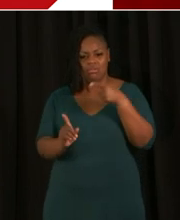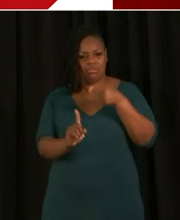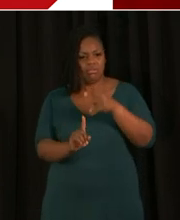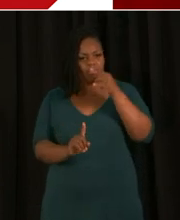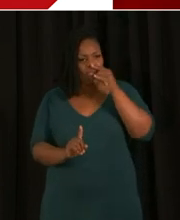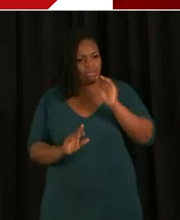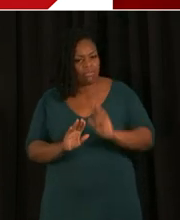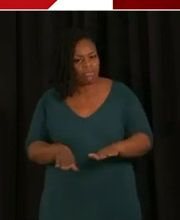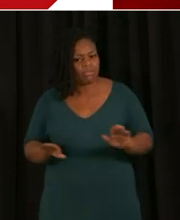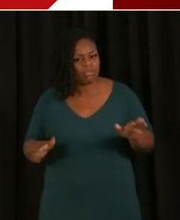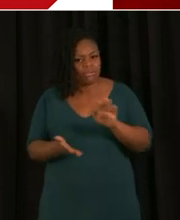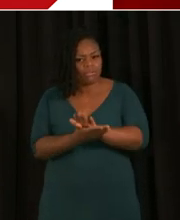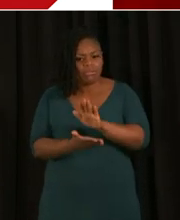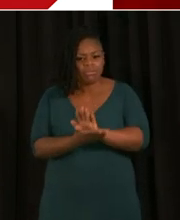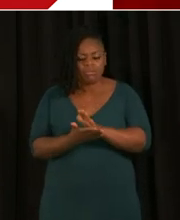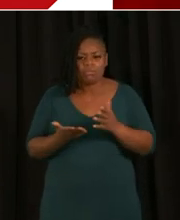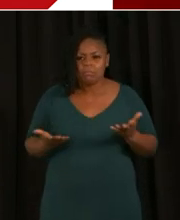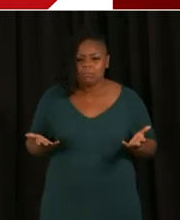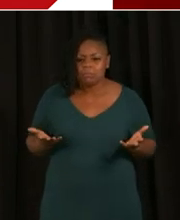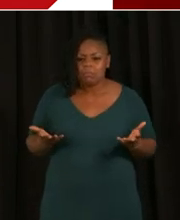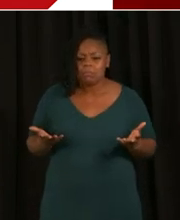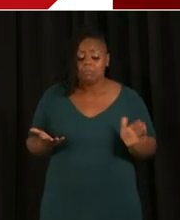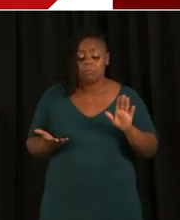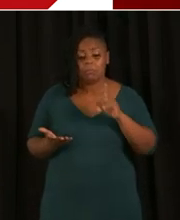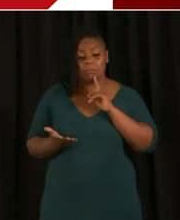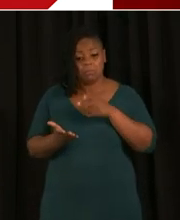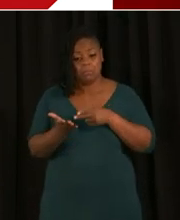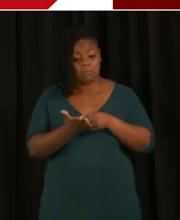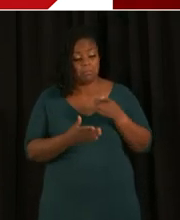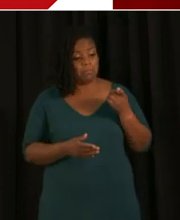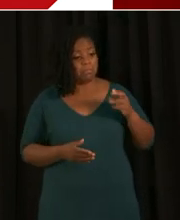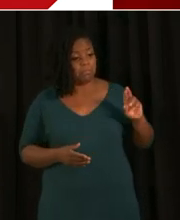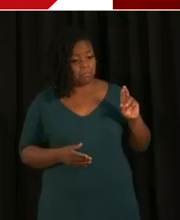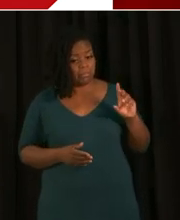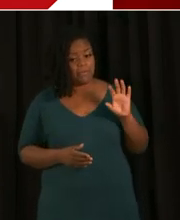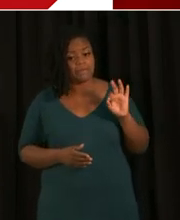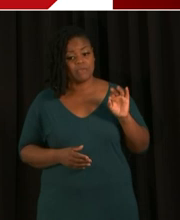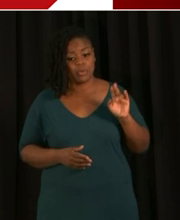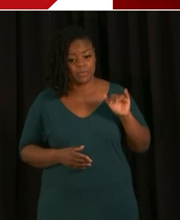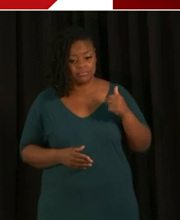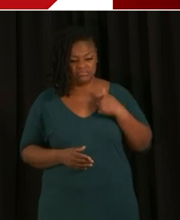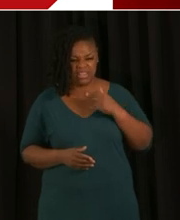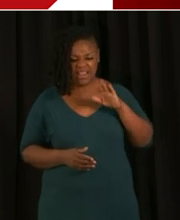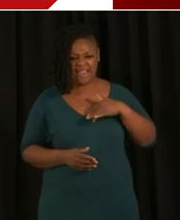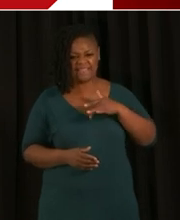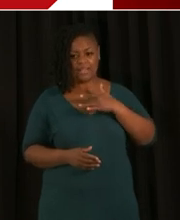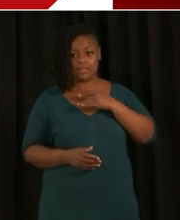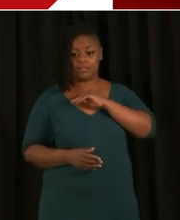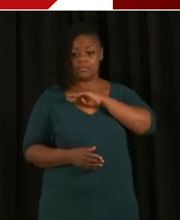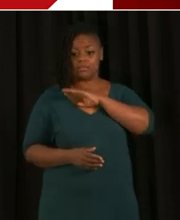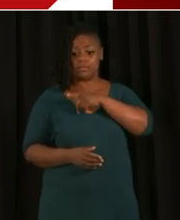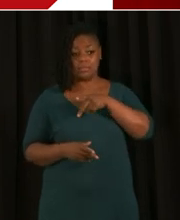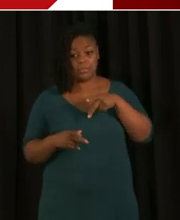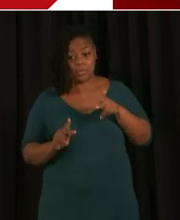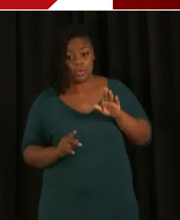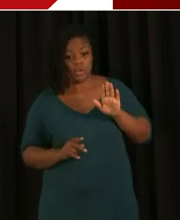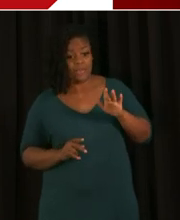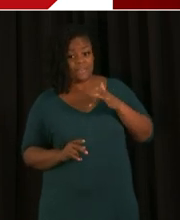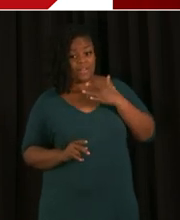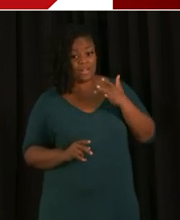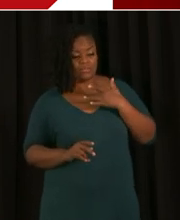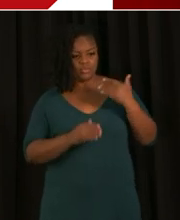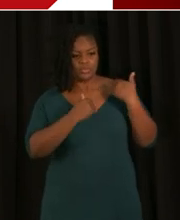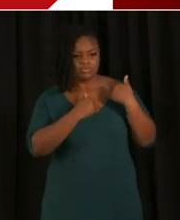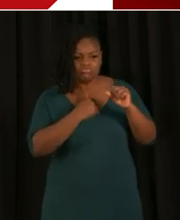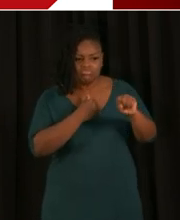Dr. Ferebee, that she's letting you take the hits. So, you know, what's the plan? I mean, you know, I've asked this question before on this call. What's the